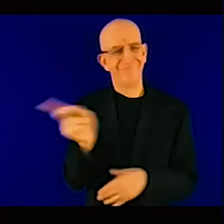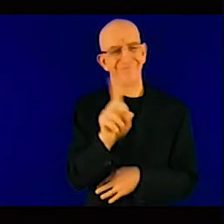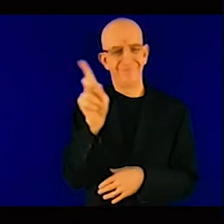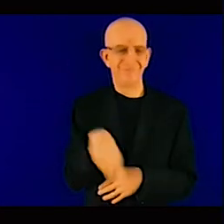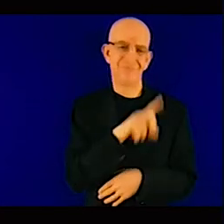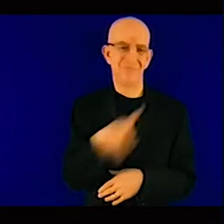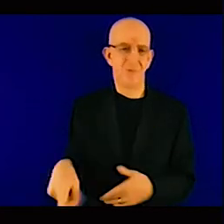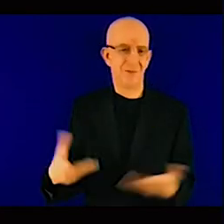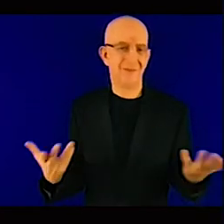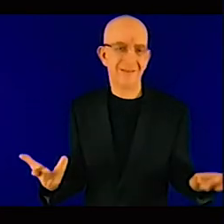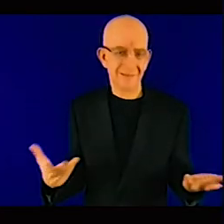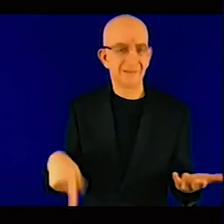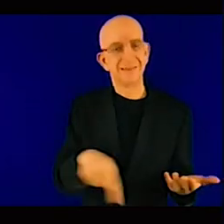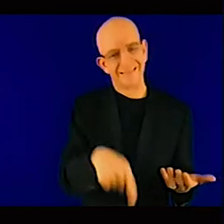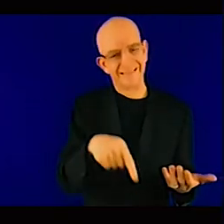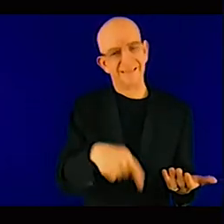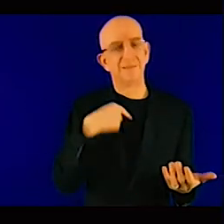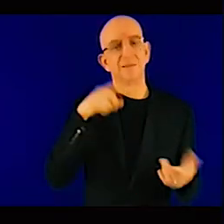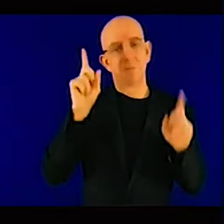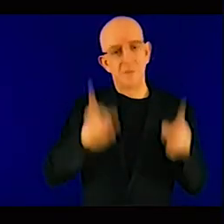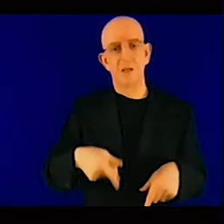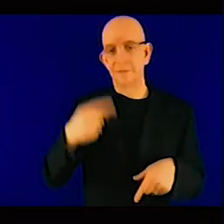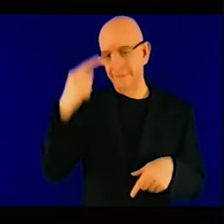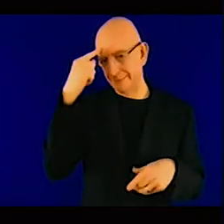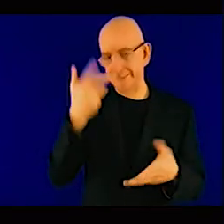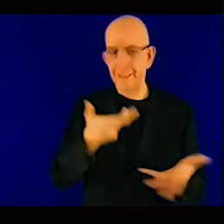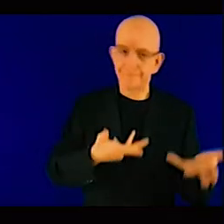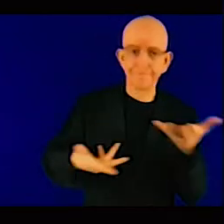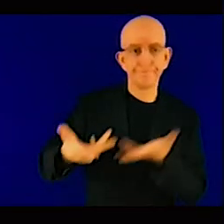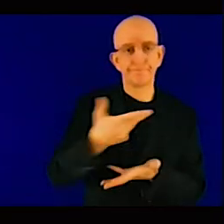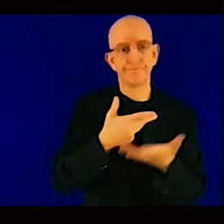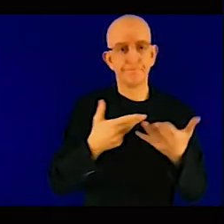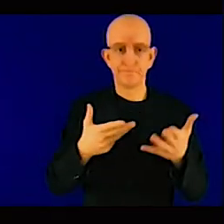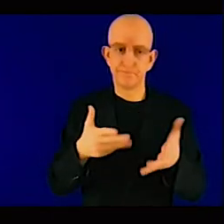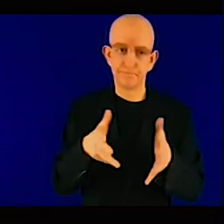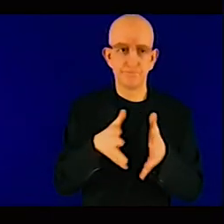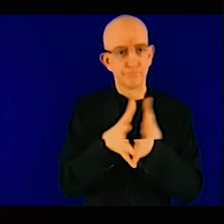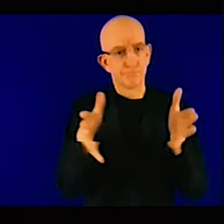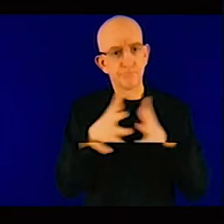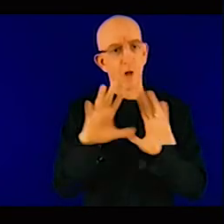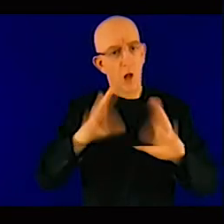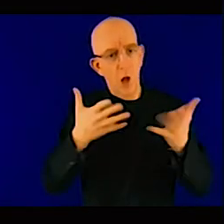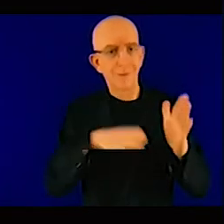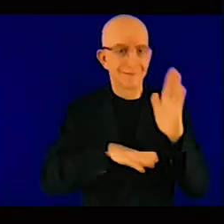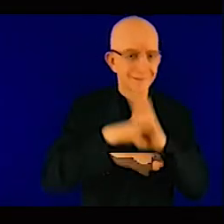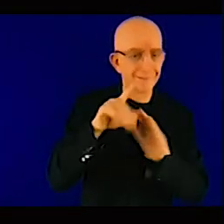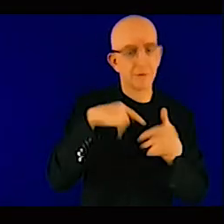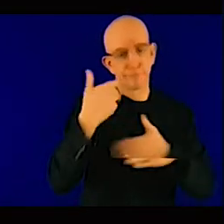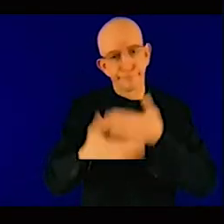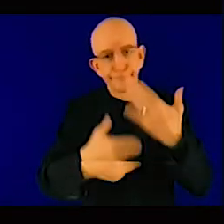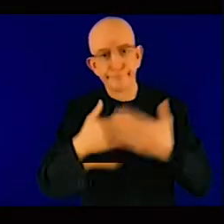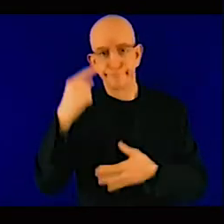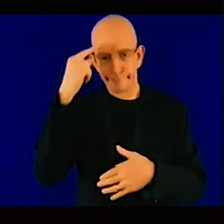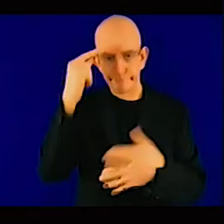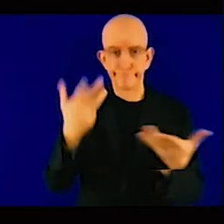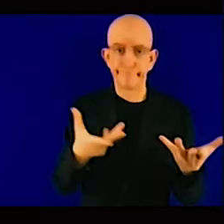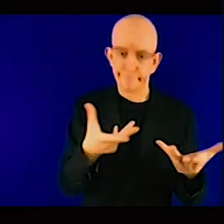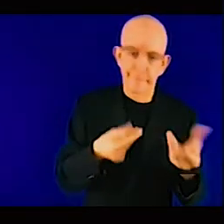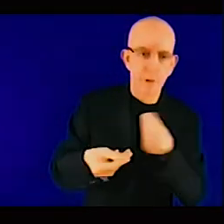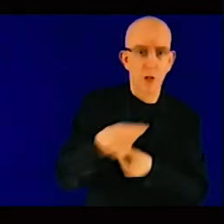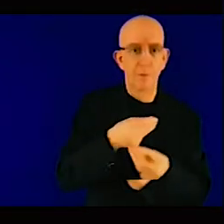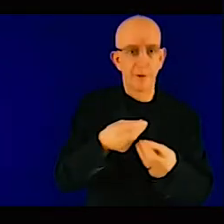economies to look at the finance of energy projects in Africa